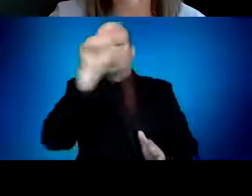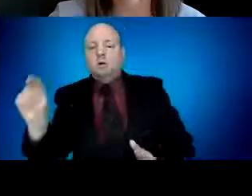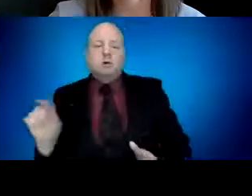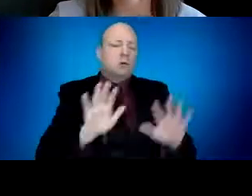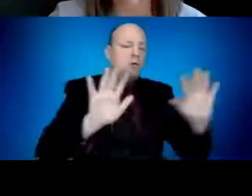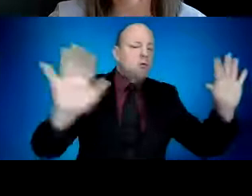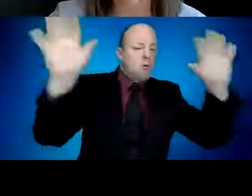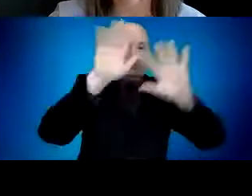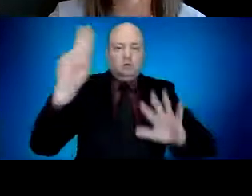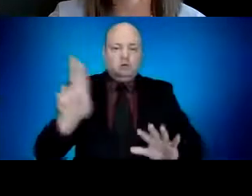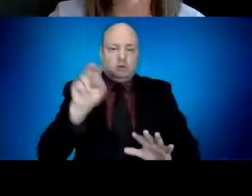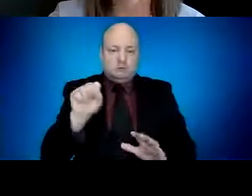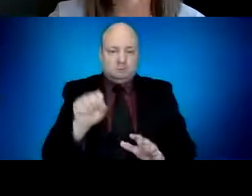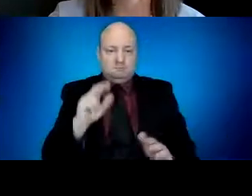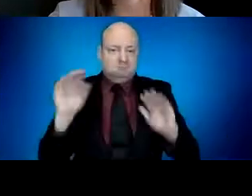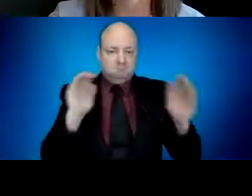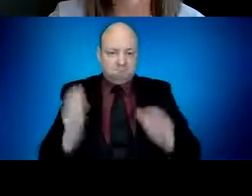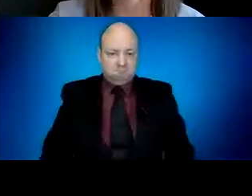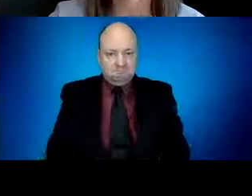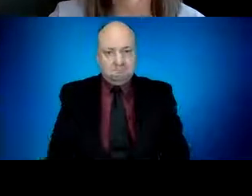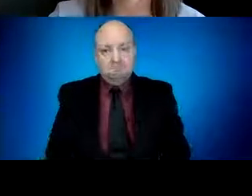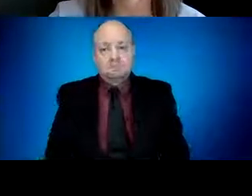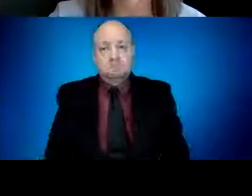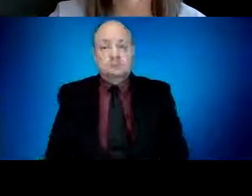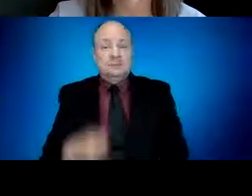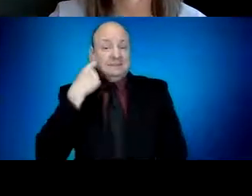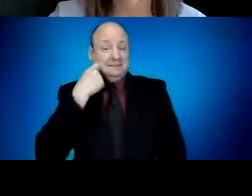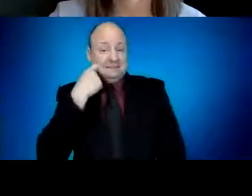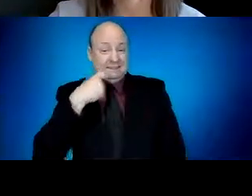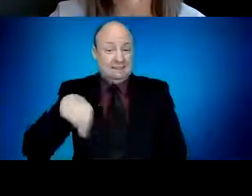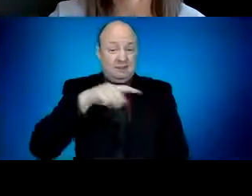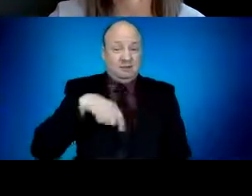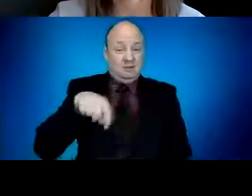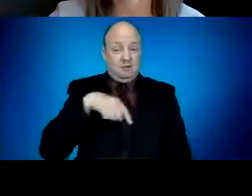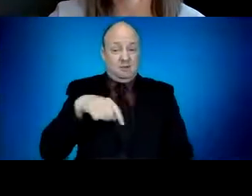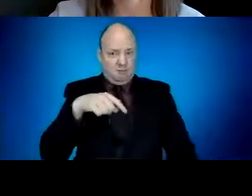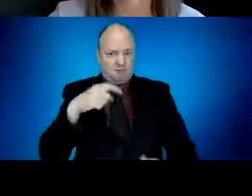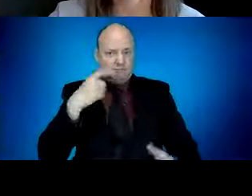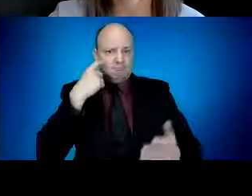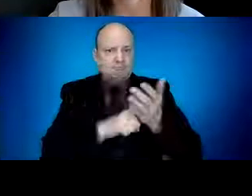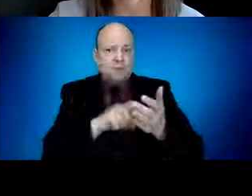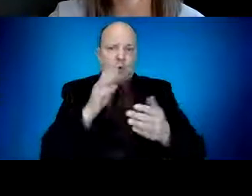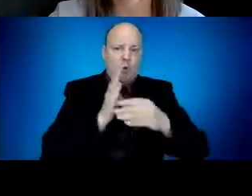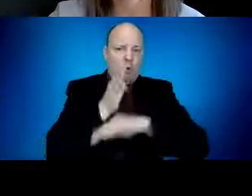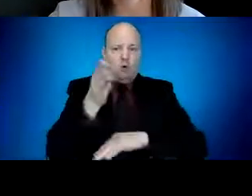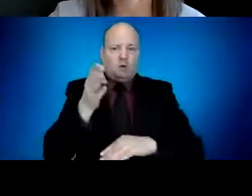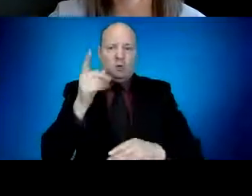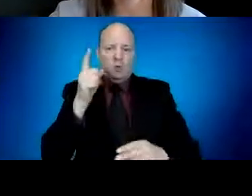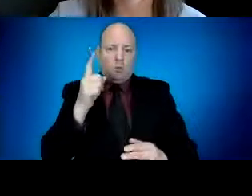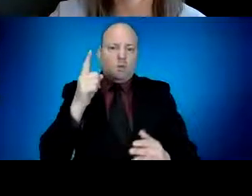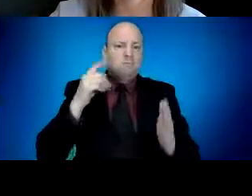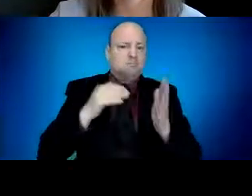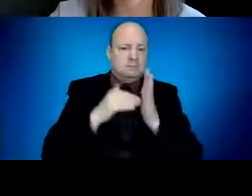In a week in which Oregon passed the milestone of administering primary doses to at least a million people, two main points I want to talk to you about today are,